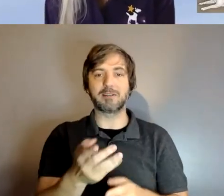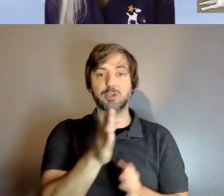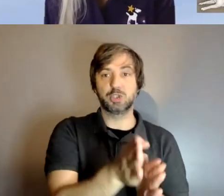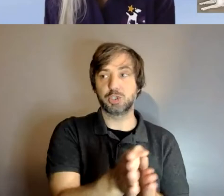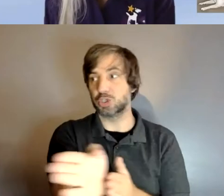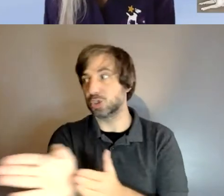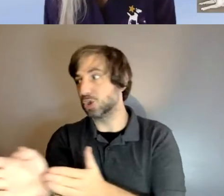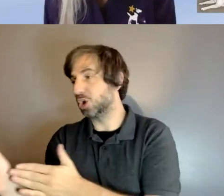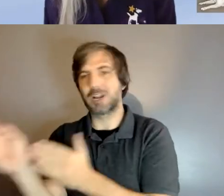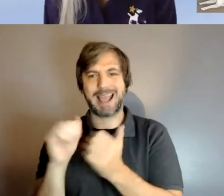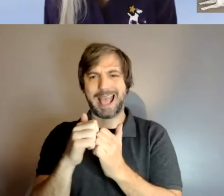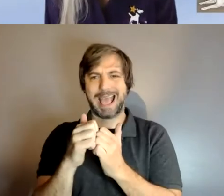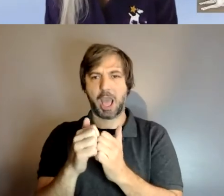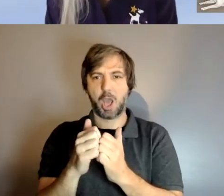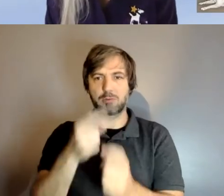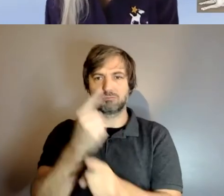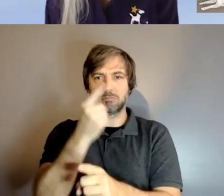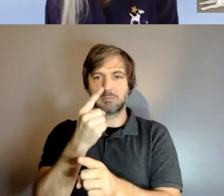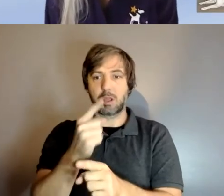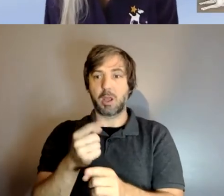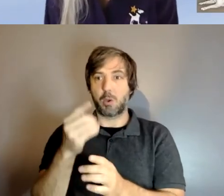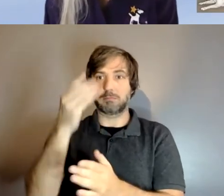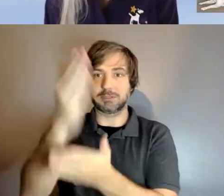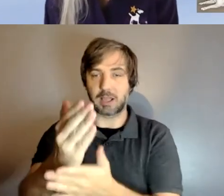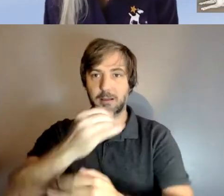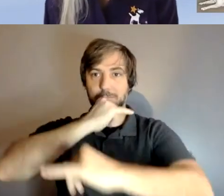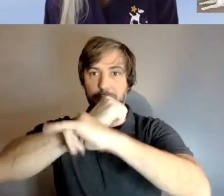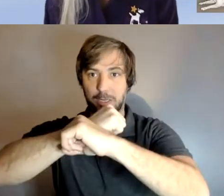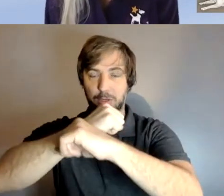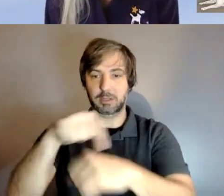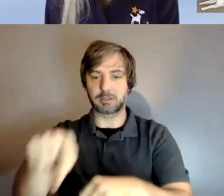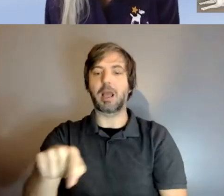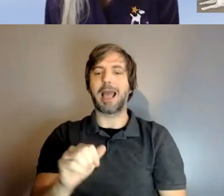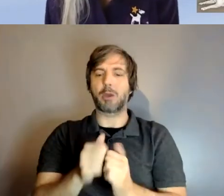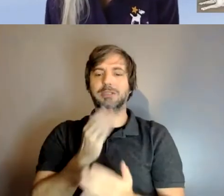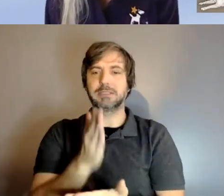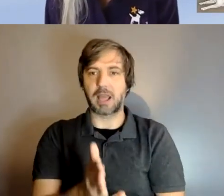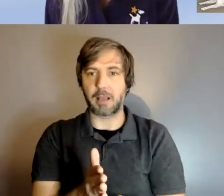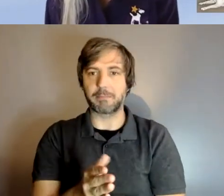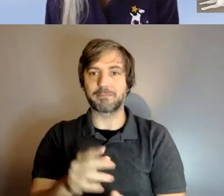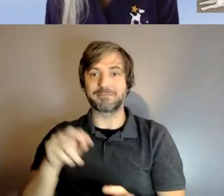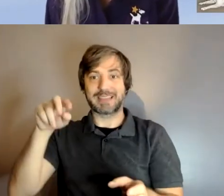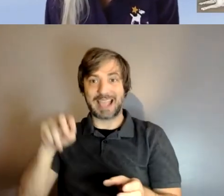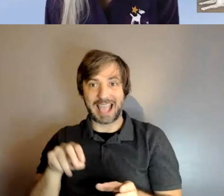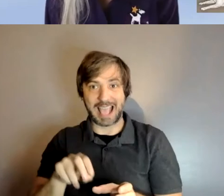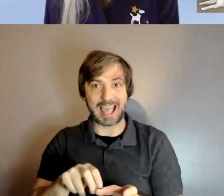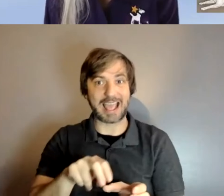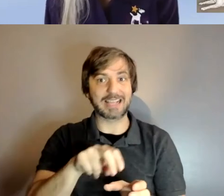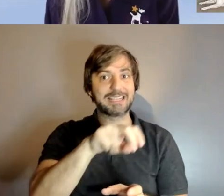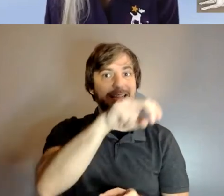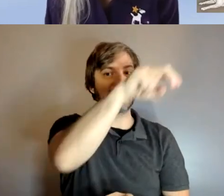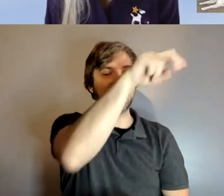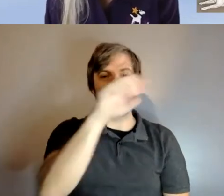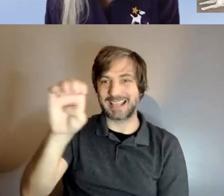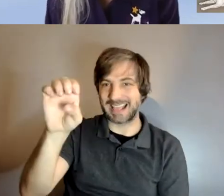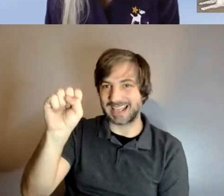where to stop to point obstacles how to get on escalators believe it or not they there he's a better escalator rider than i ever will be so